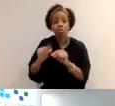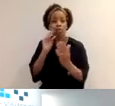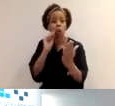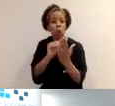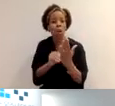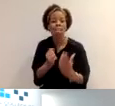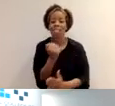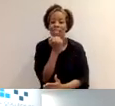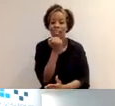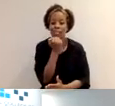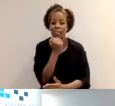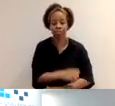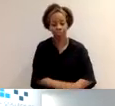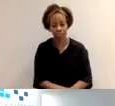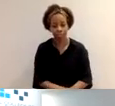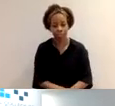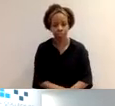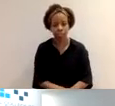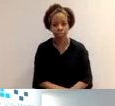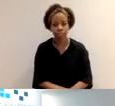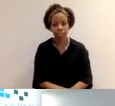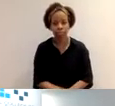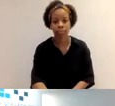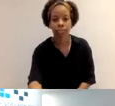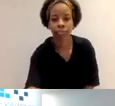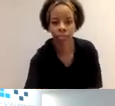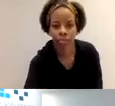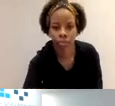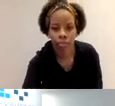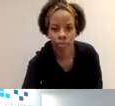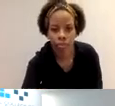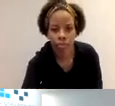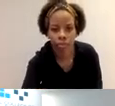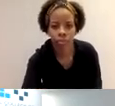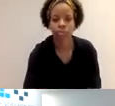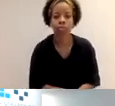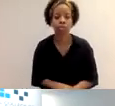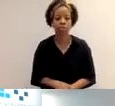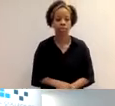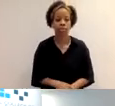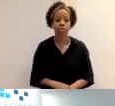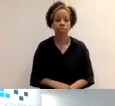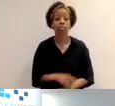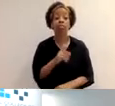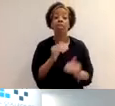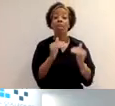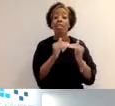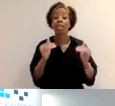So that's around your dated list. So then just moving into the other standards now. So I'm just going to move into standard two.